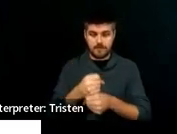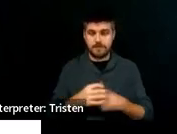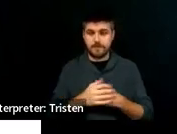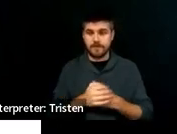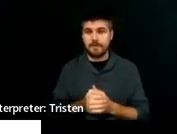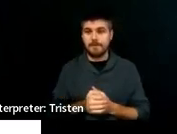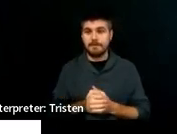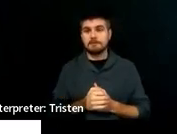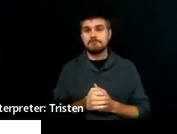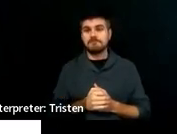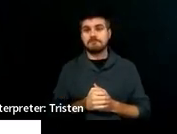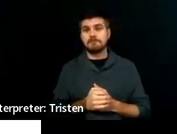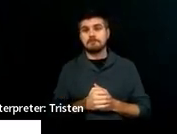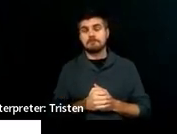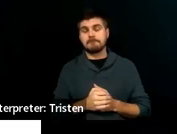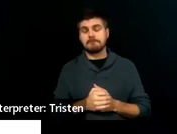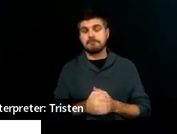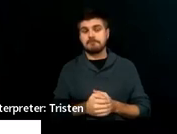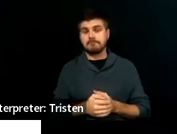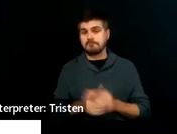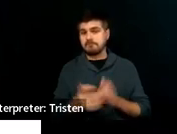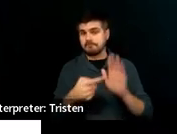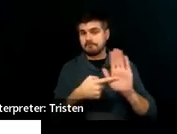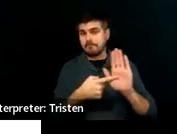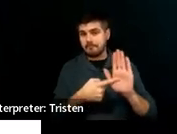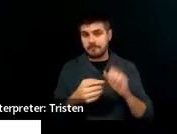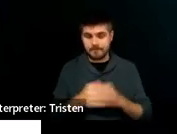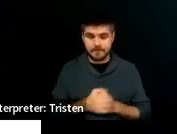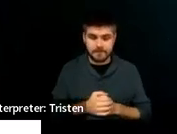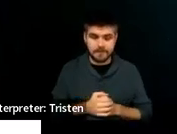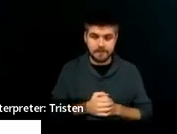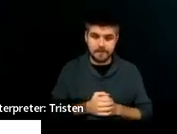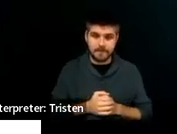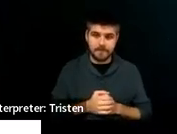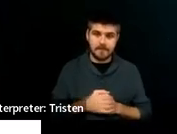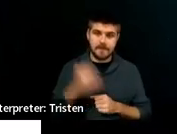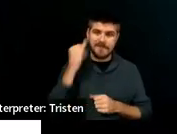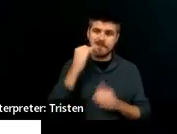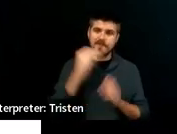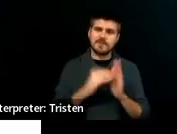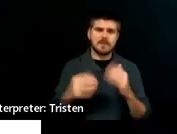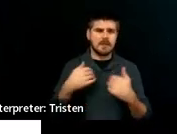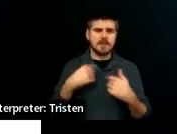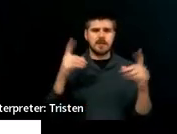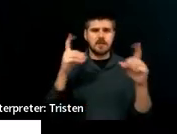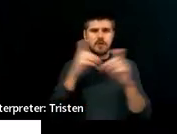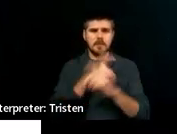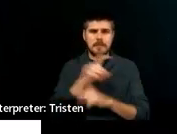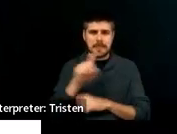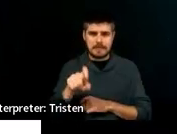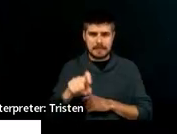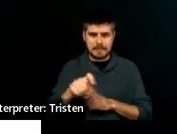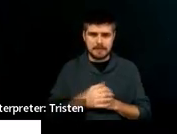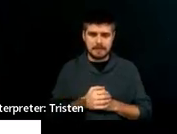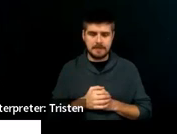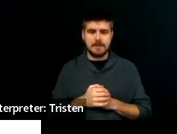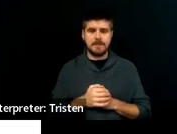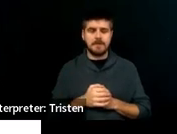if the student has a lot of complex needs, and they might have to